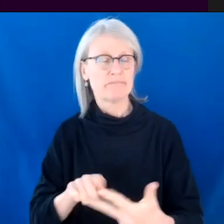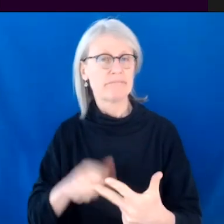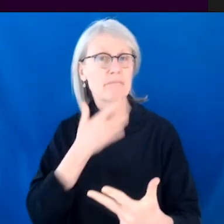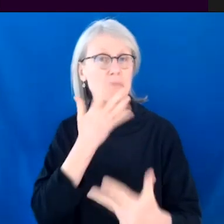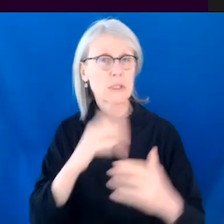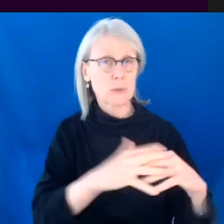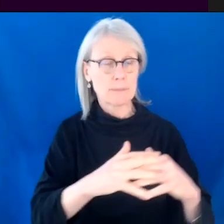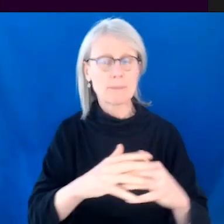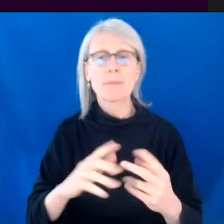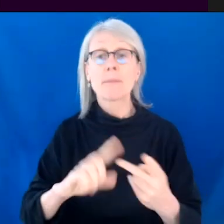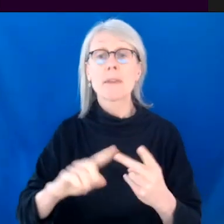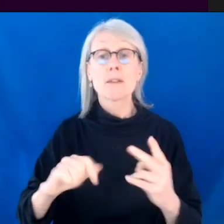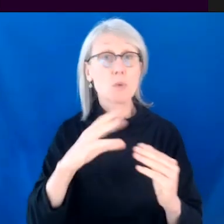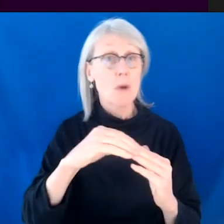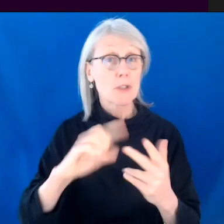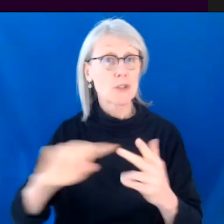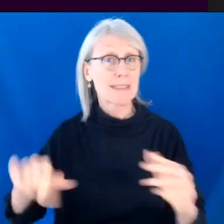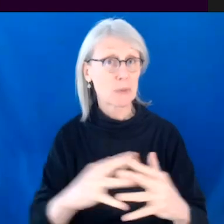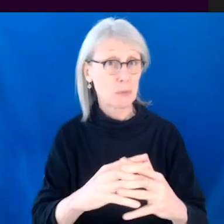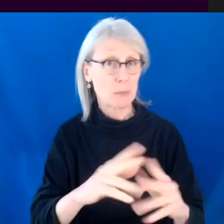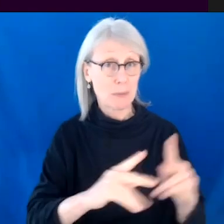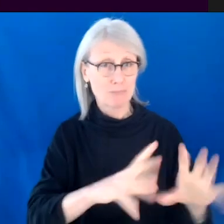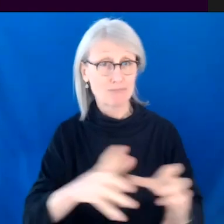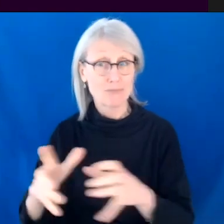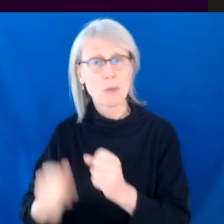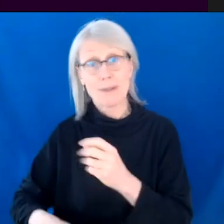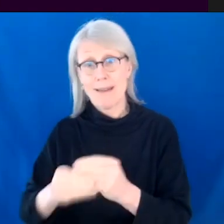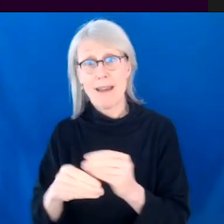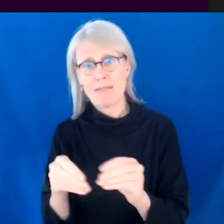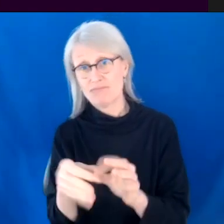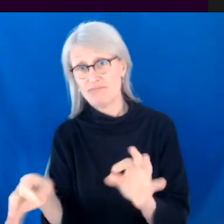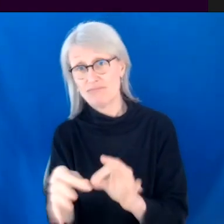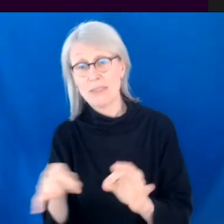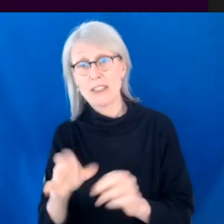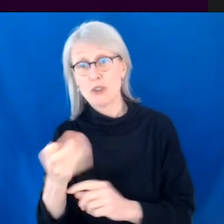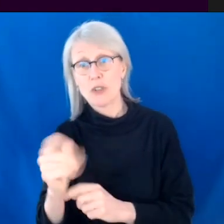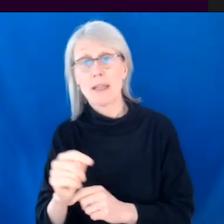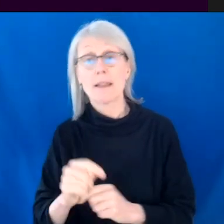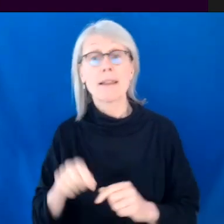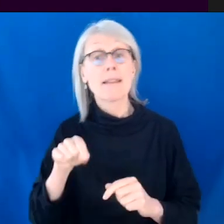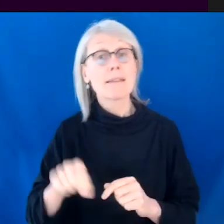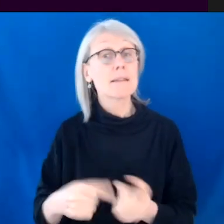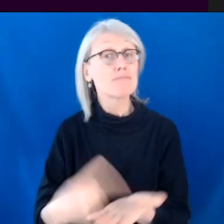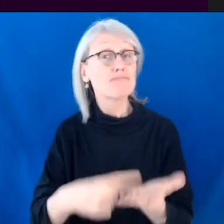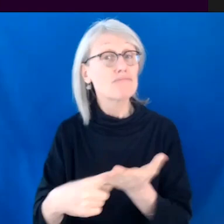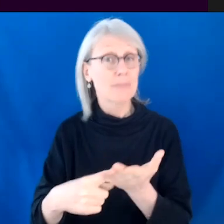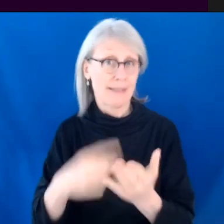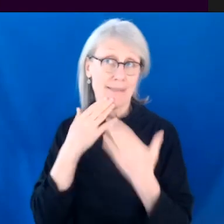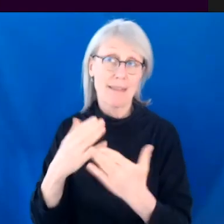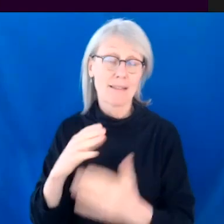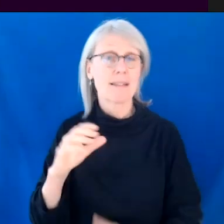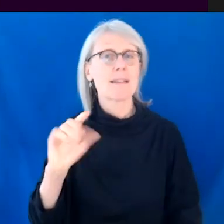put the lands that you're working from in the comment, that would be awesome. This conversation is made possible by Tell a StoryHive,